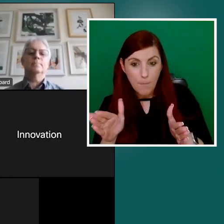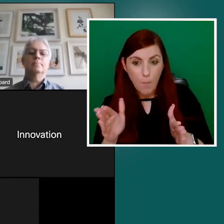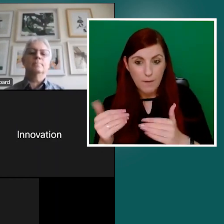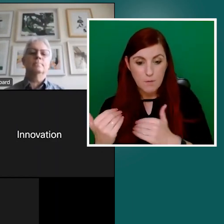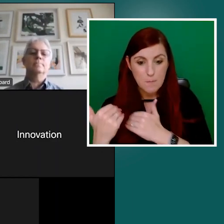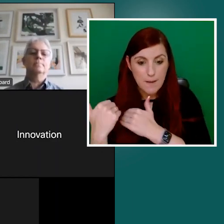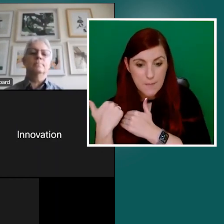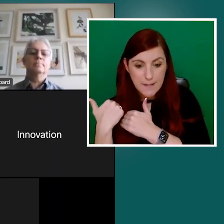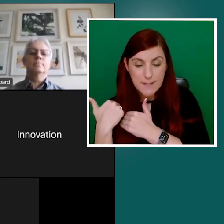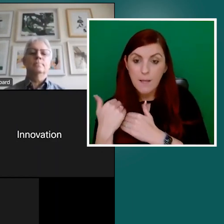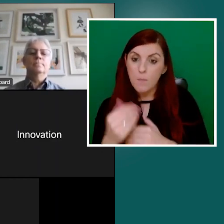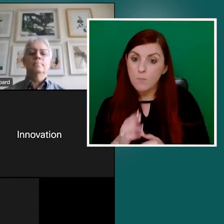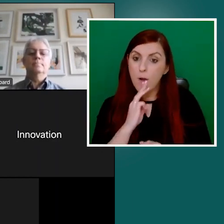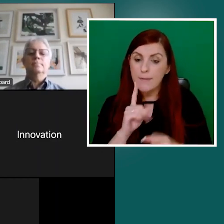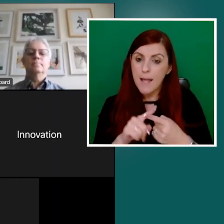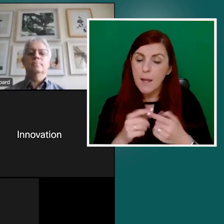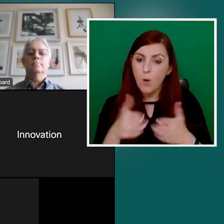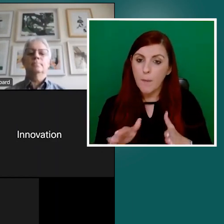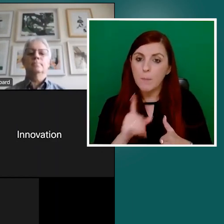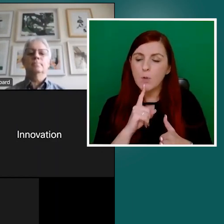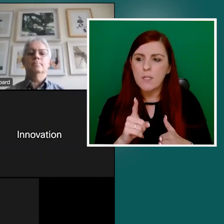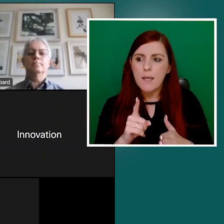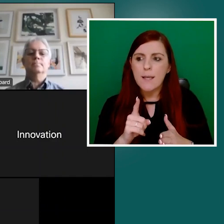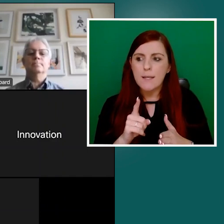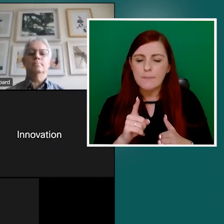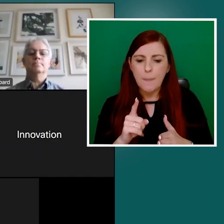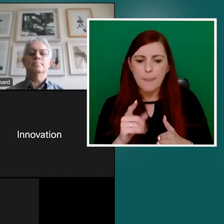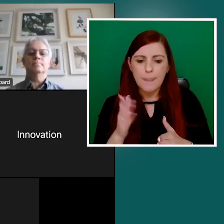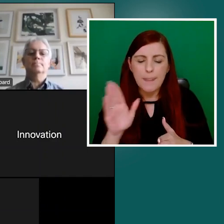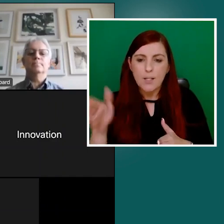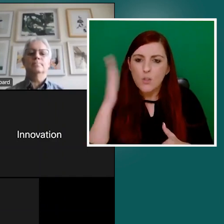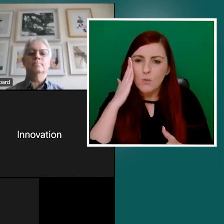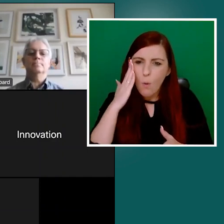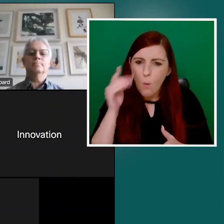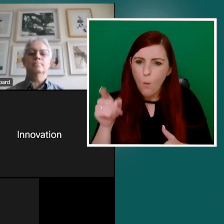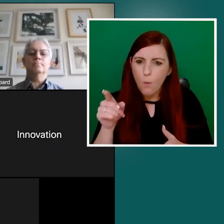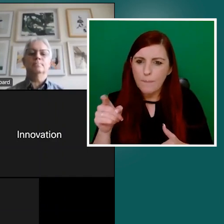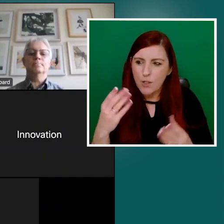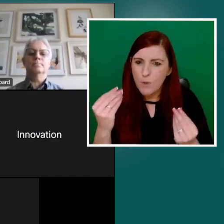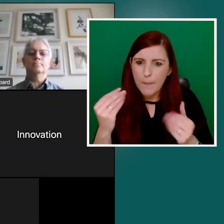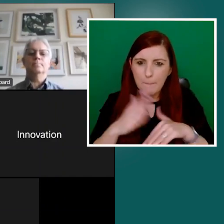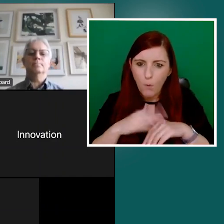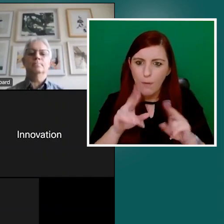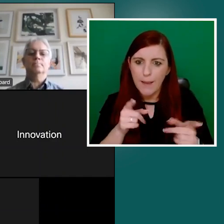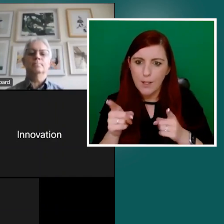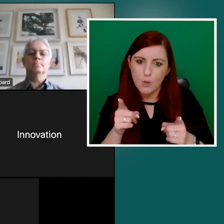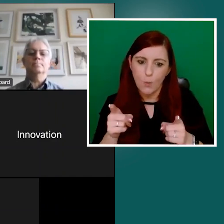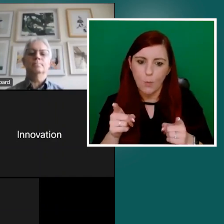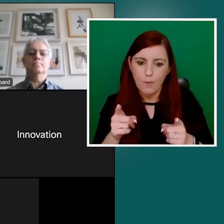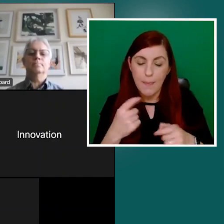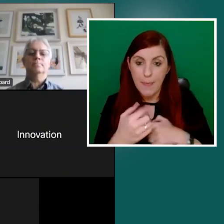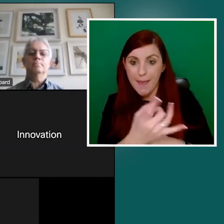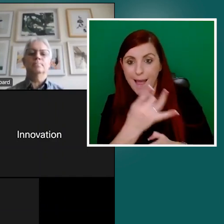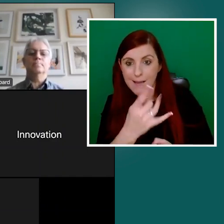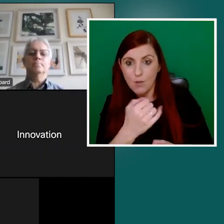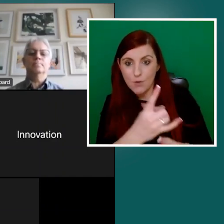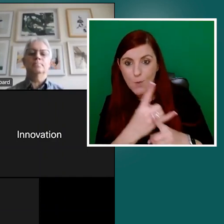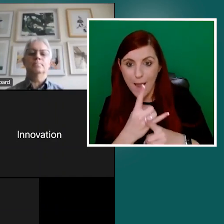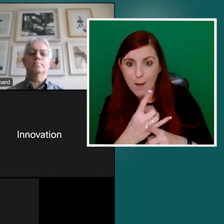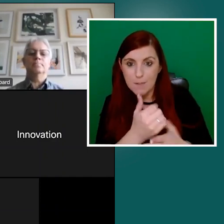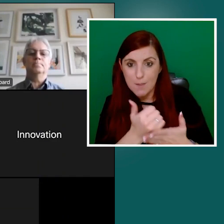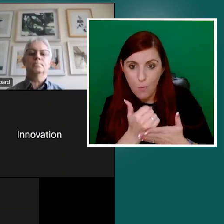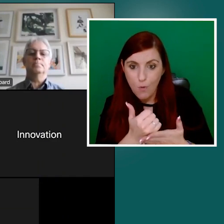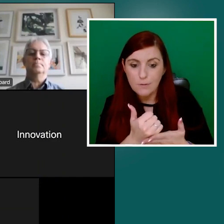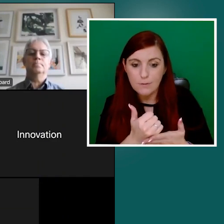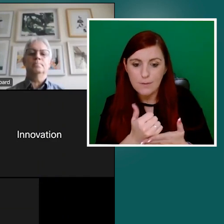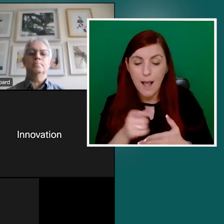sector. And they they just know that they there's something more they can do. And they may be conscious that they want to